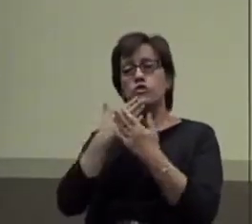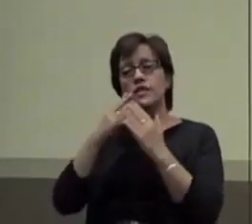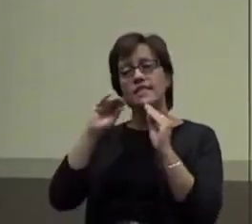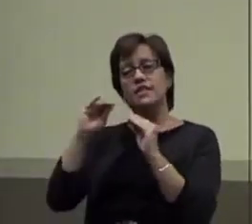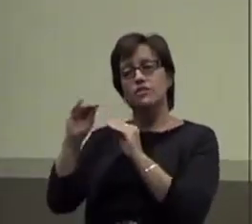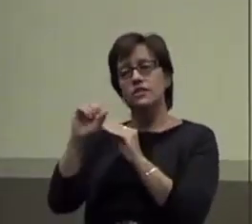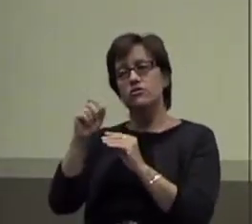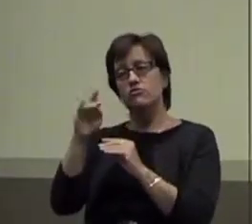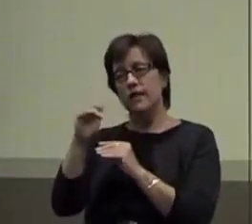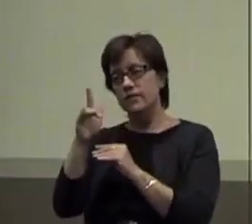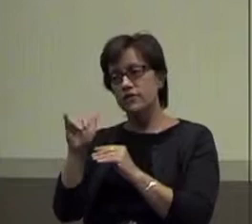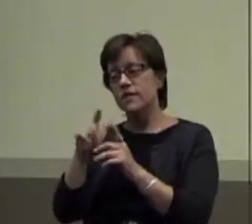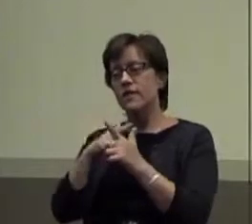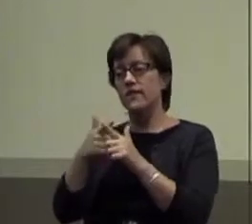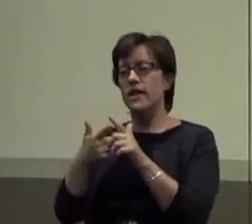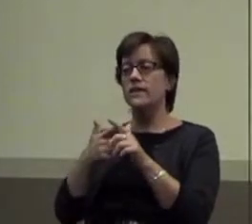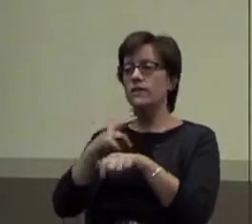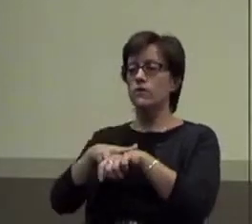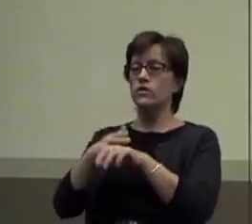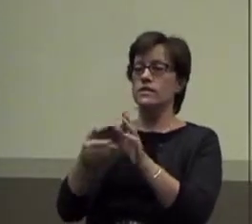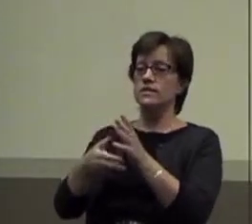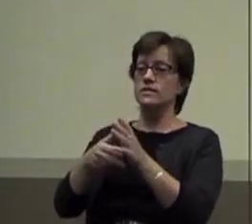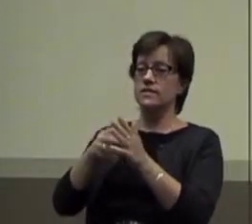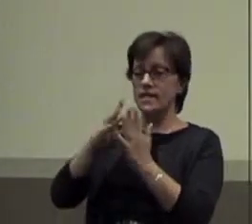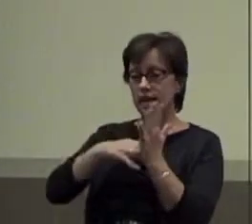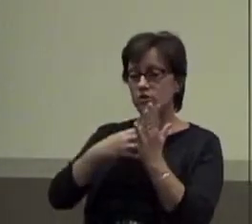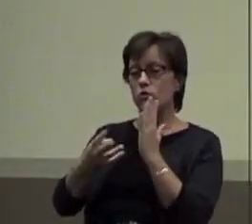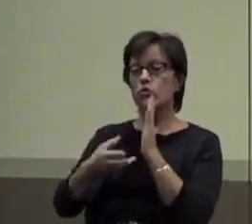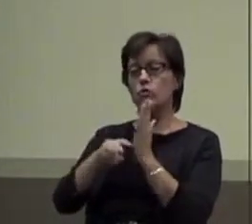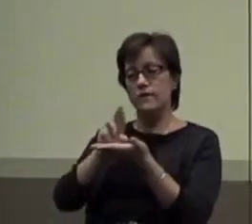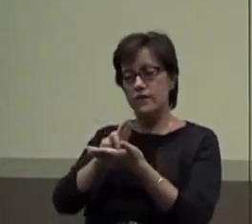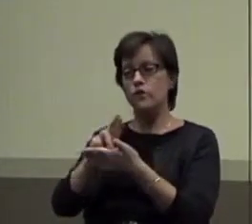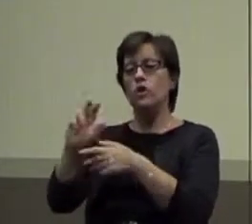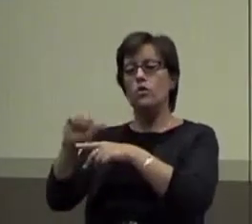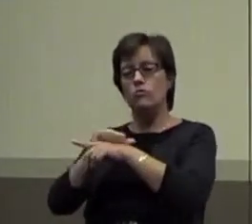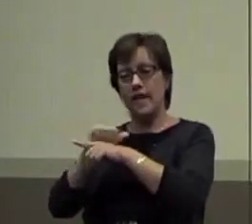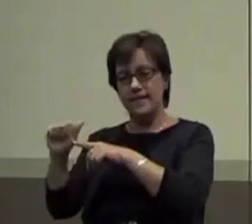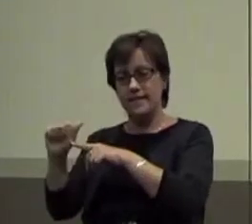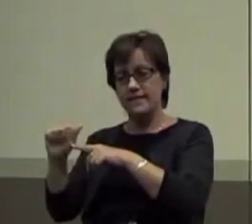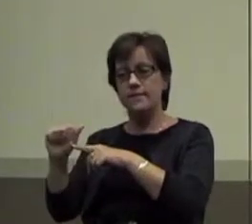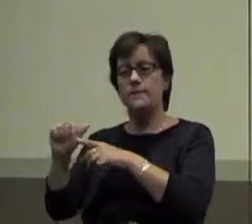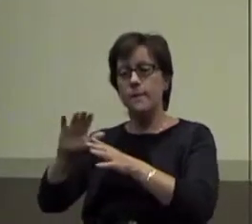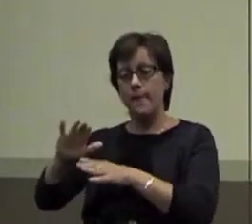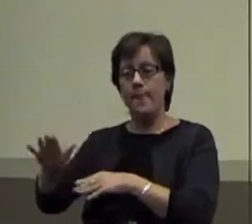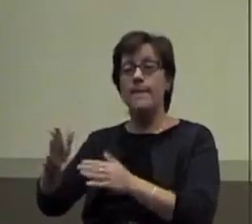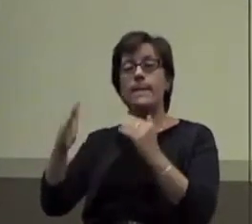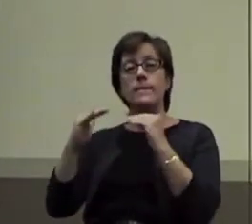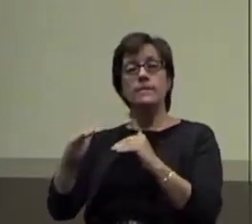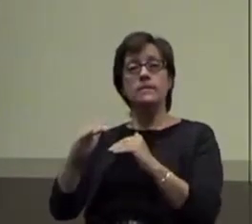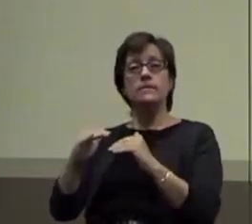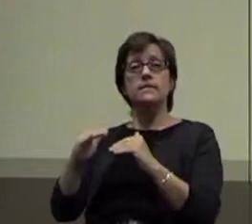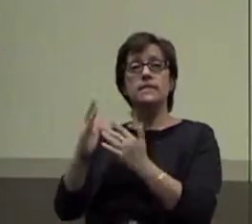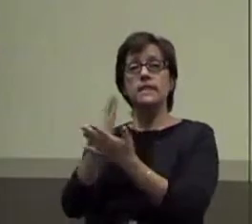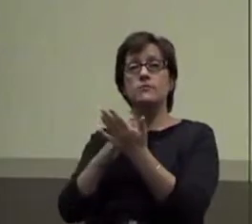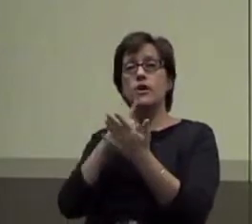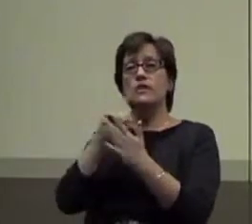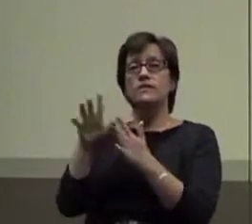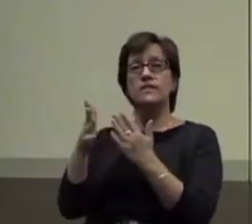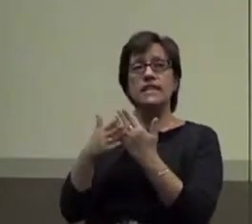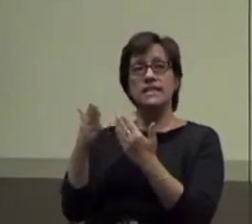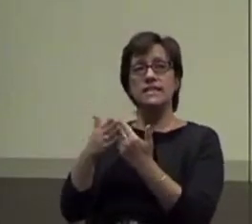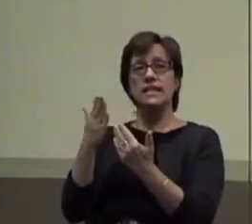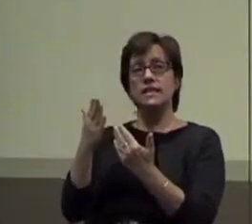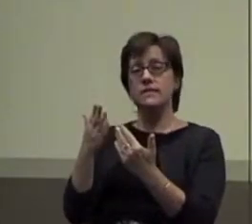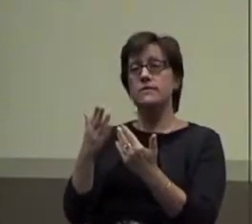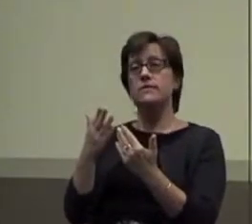strategies. And of course schedule and review and practice. So this next part is pretty easy. Because what we